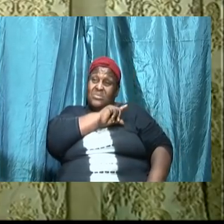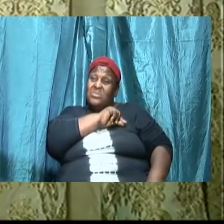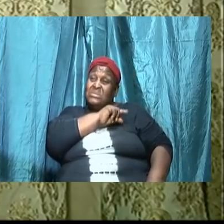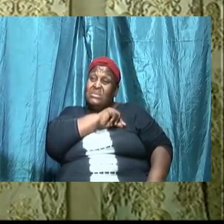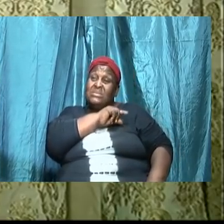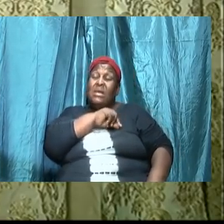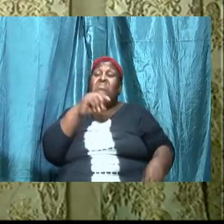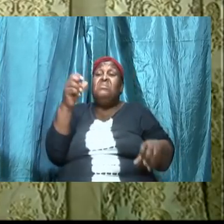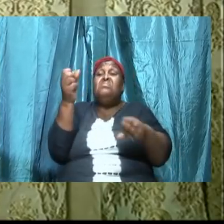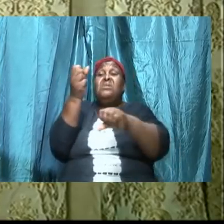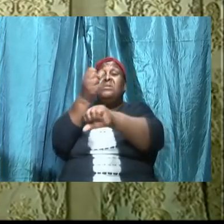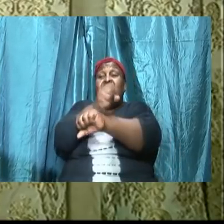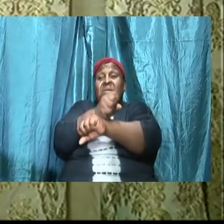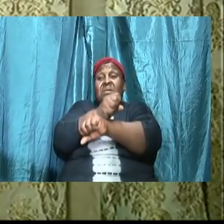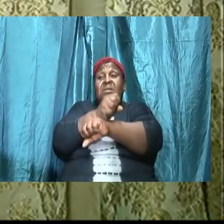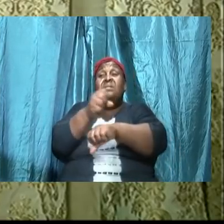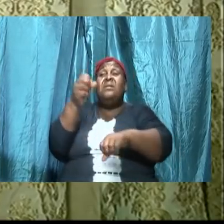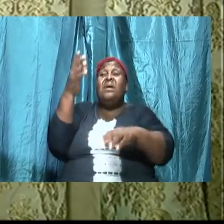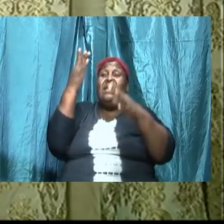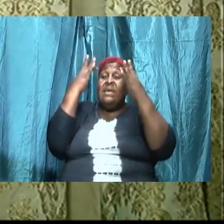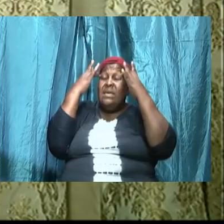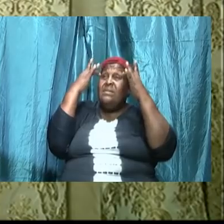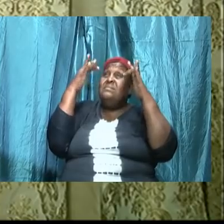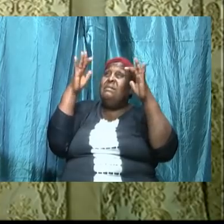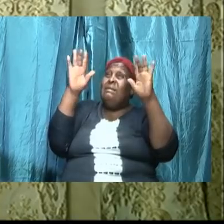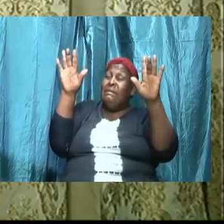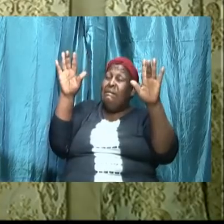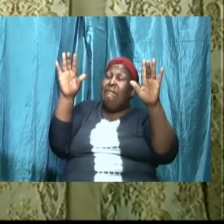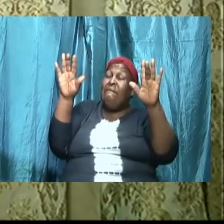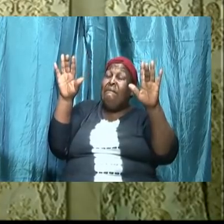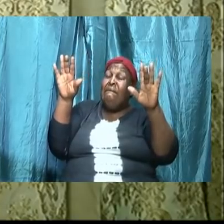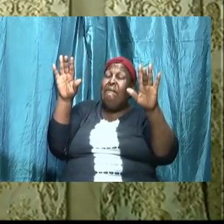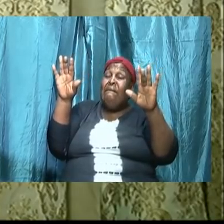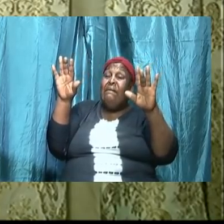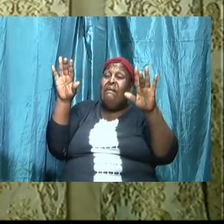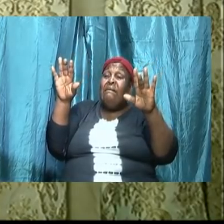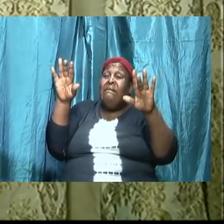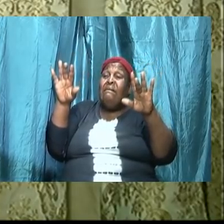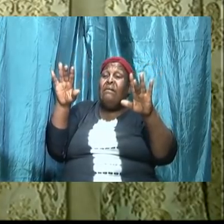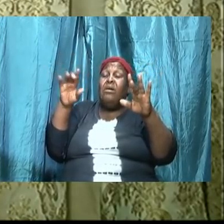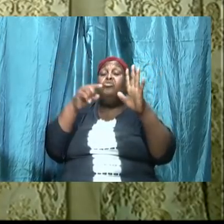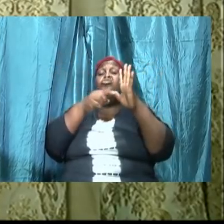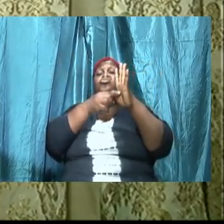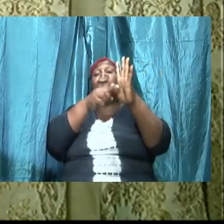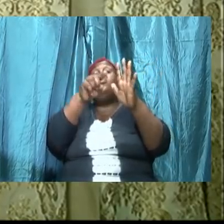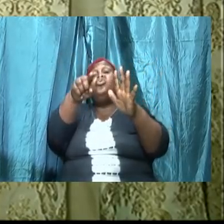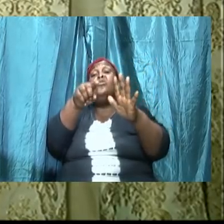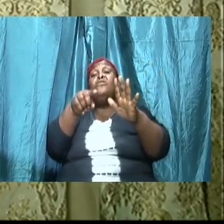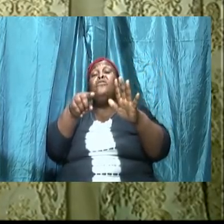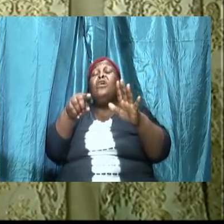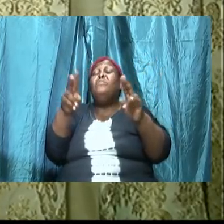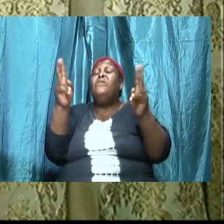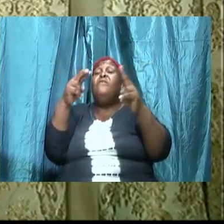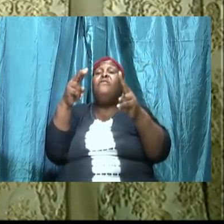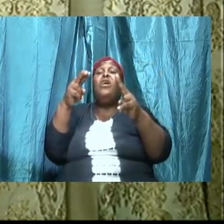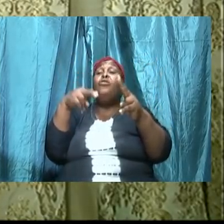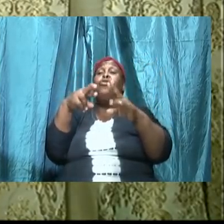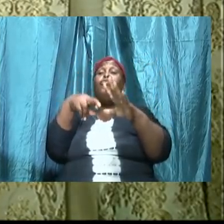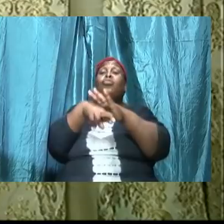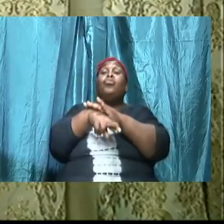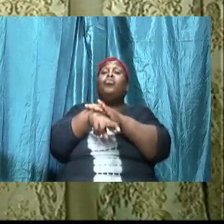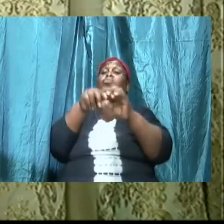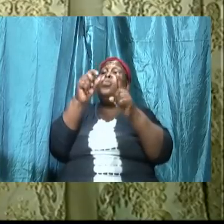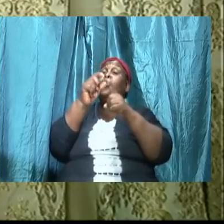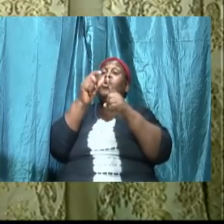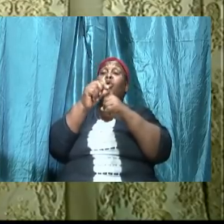minds the intellect have been kept and I'm going to show us from the word from the very root word in the scriptures I'm going to